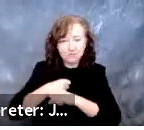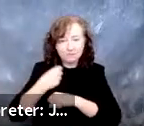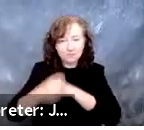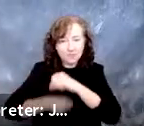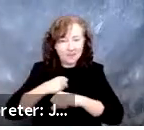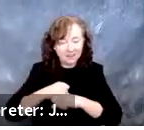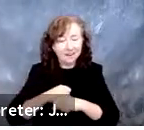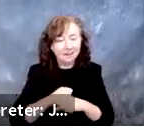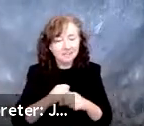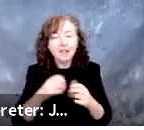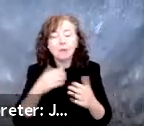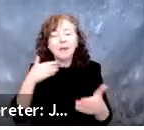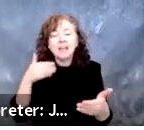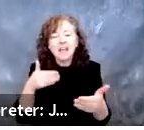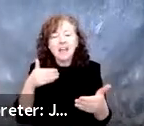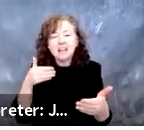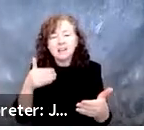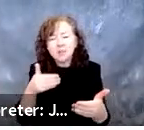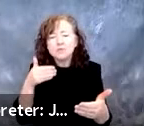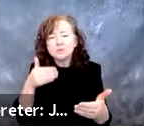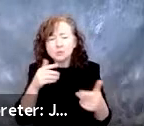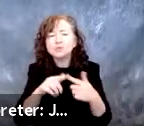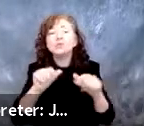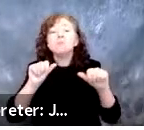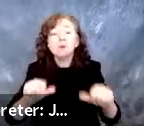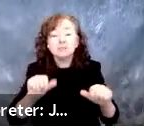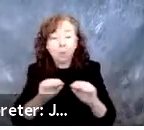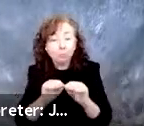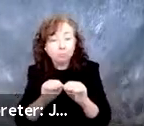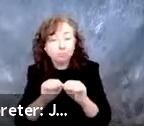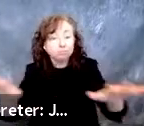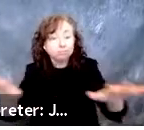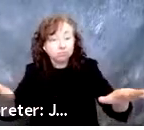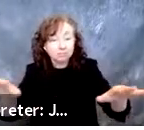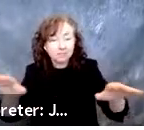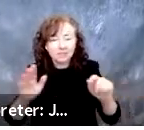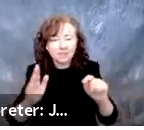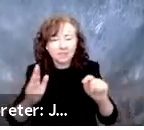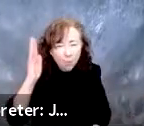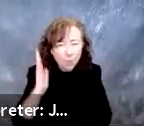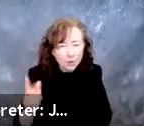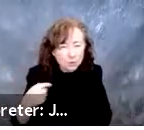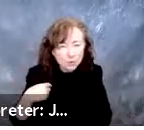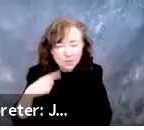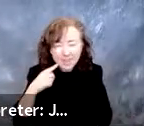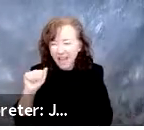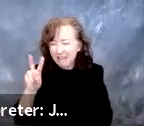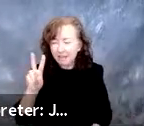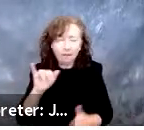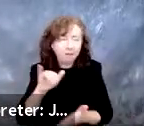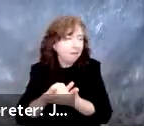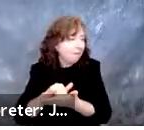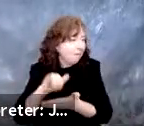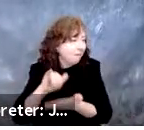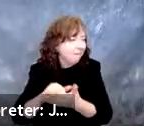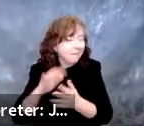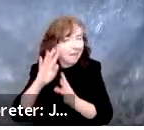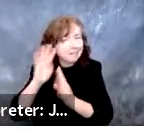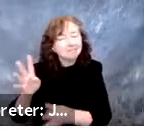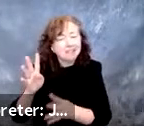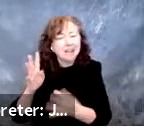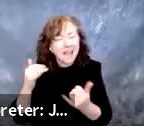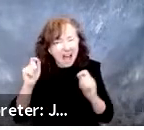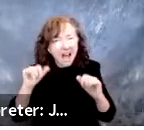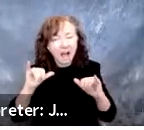widespread deployment of technologies that were once relegated to the realm of science fiction, there are many complex issues to